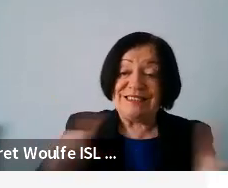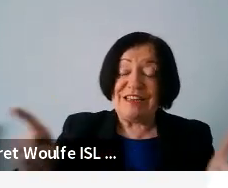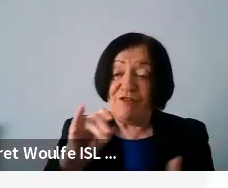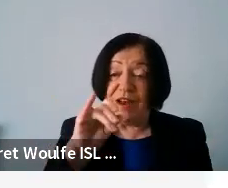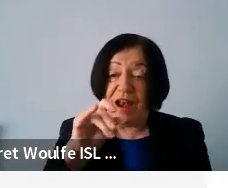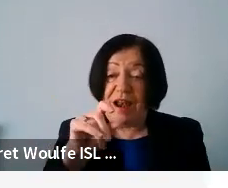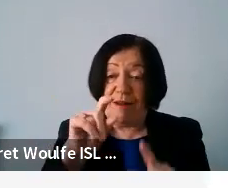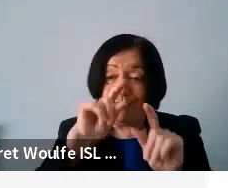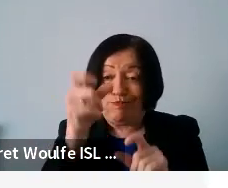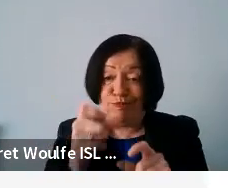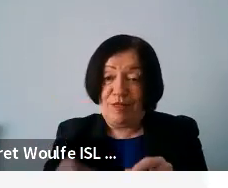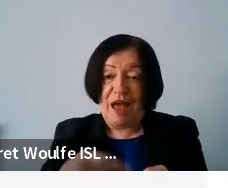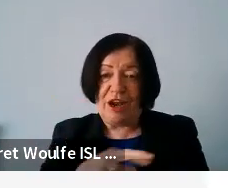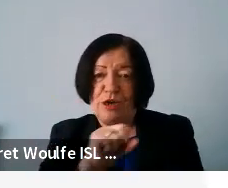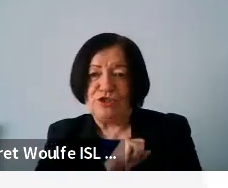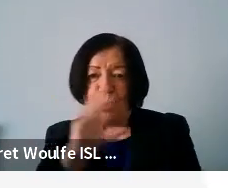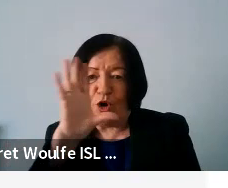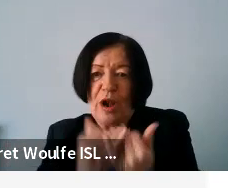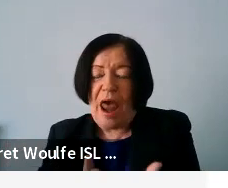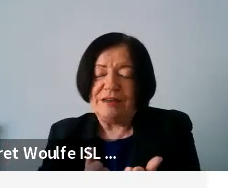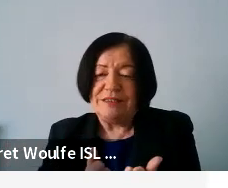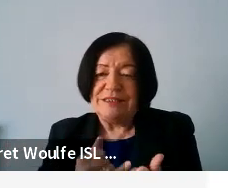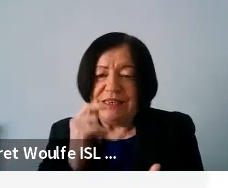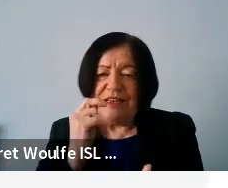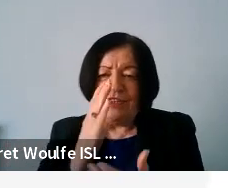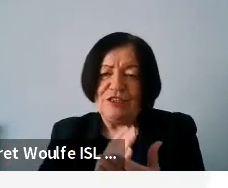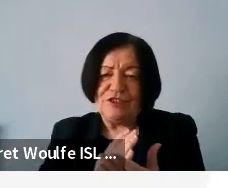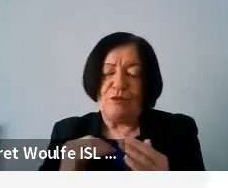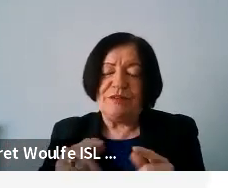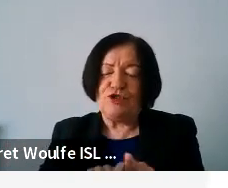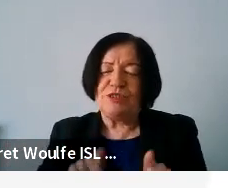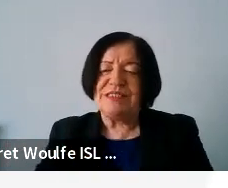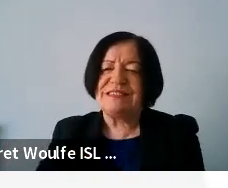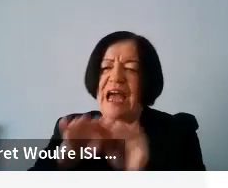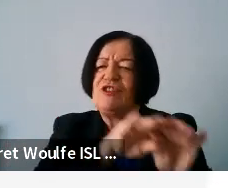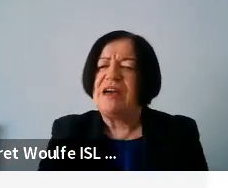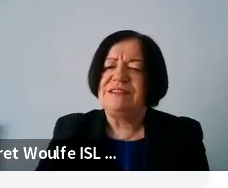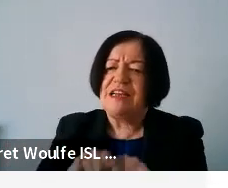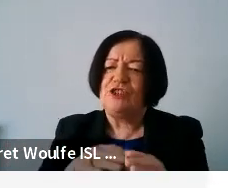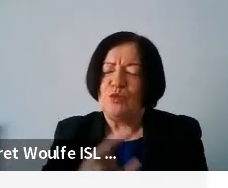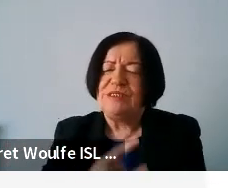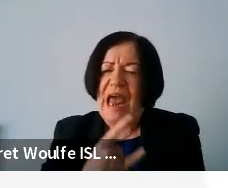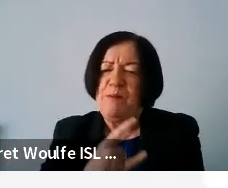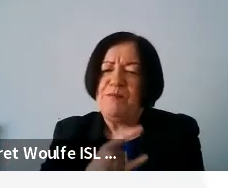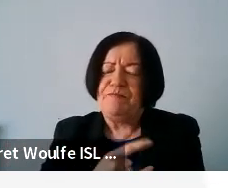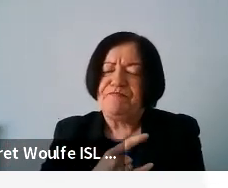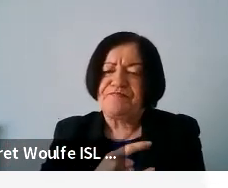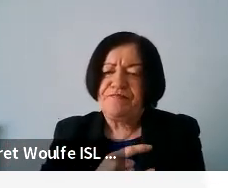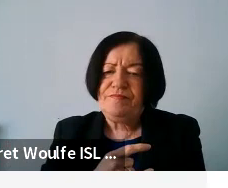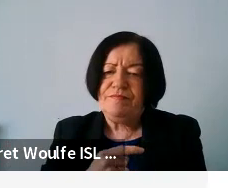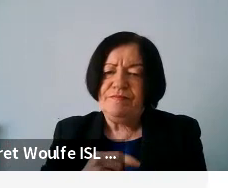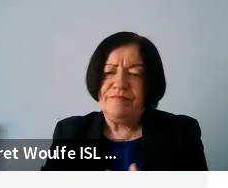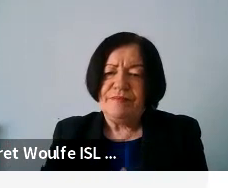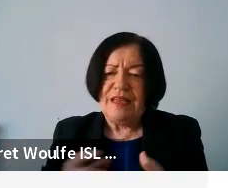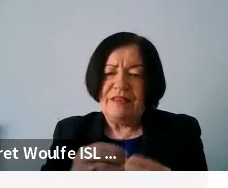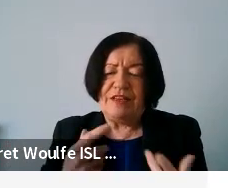So I wasn't totally sure what it looked like. So I think some standardization of things would help as well. And, you know, as